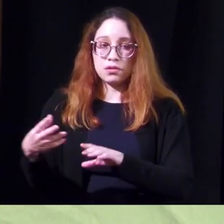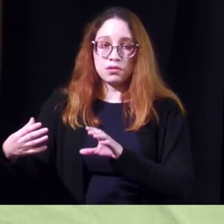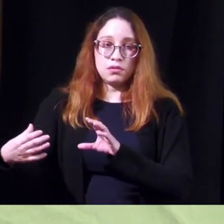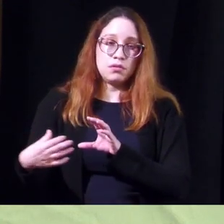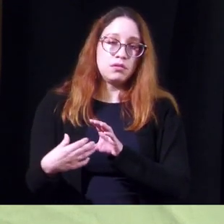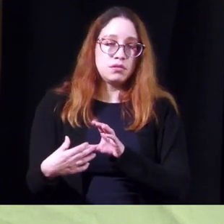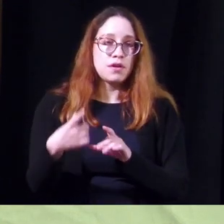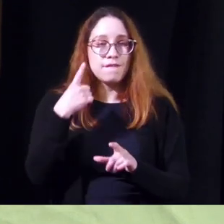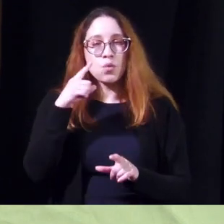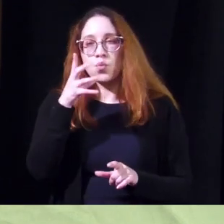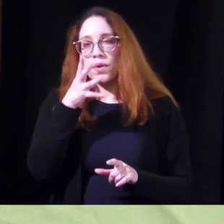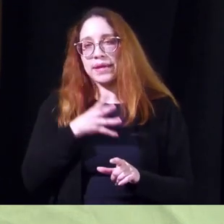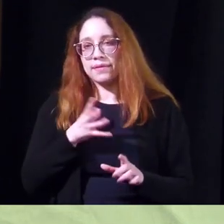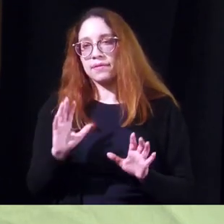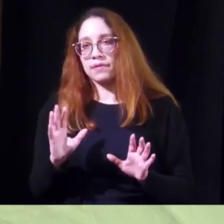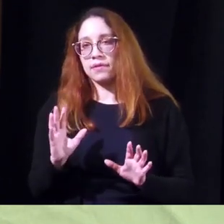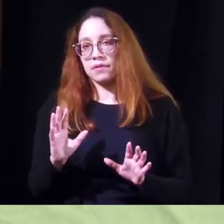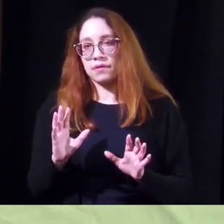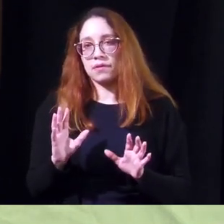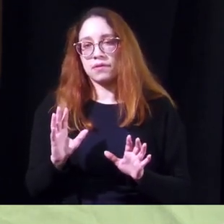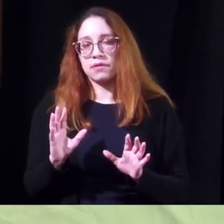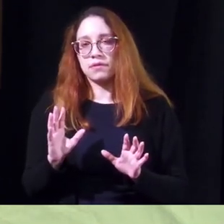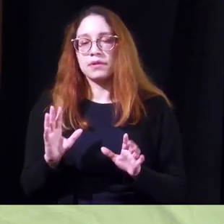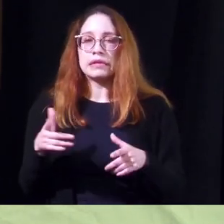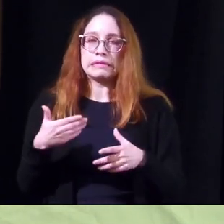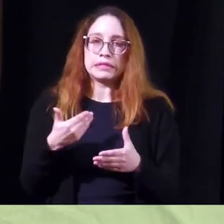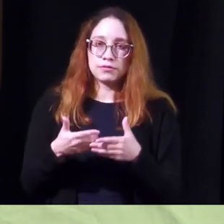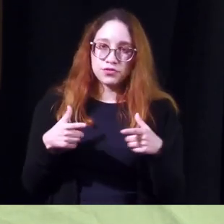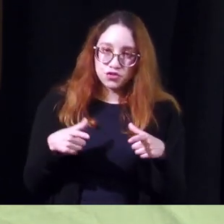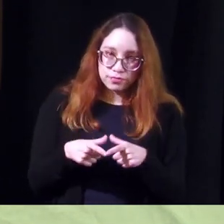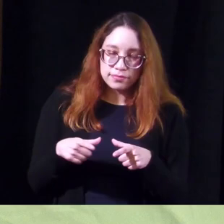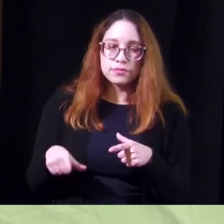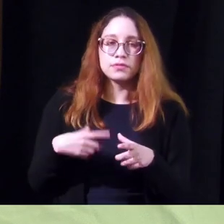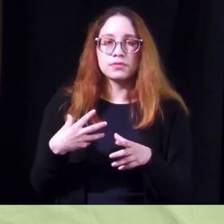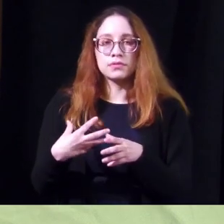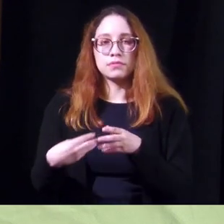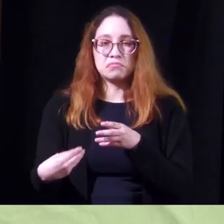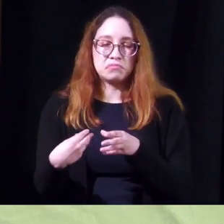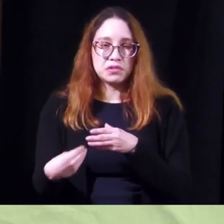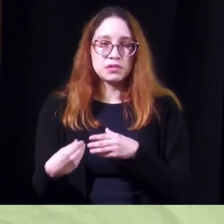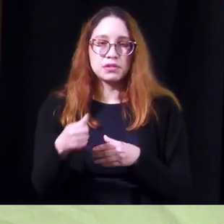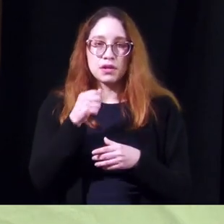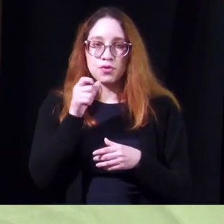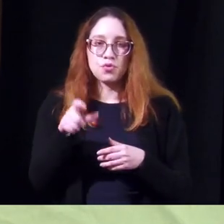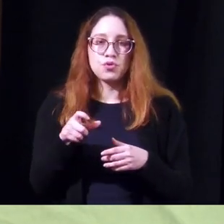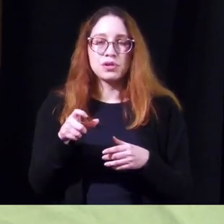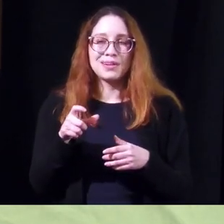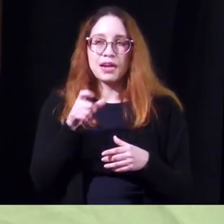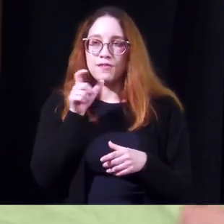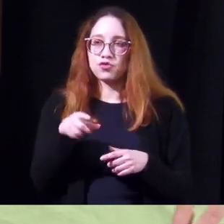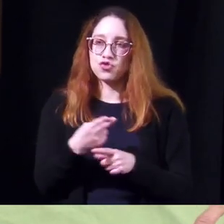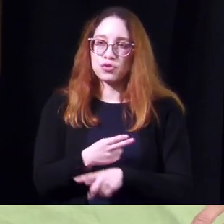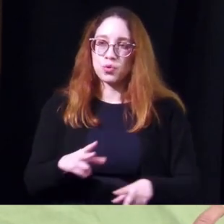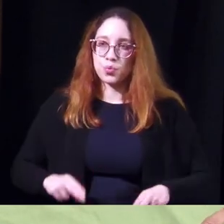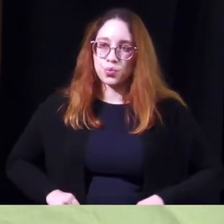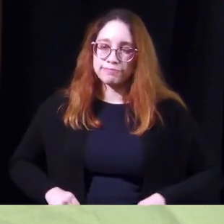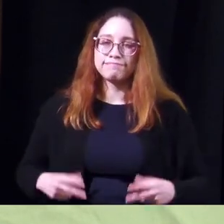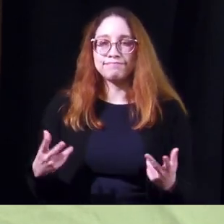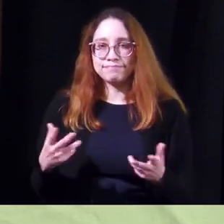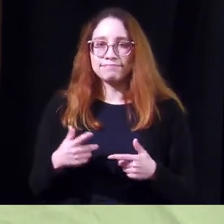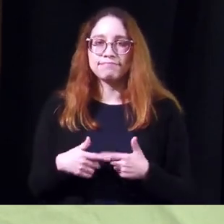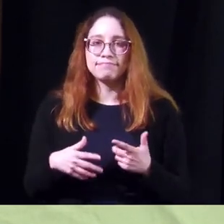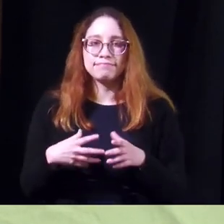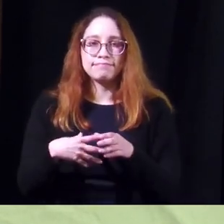uh mostly for females uh near the vagina and it catches the urine rather than having to wear a diaper it sucks it up